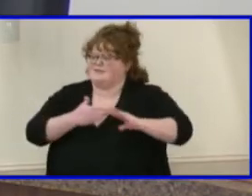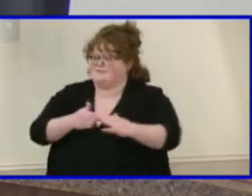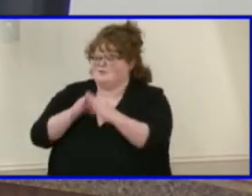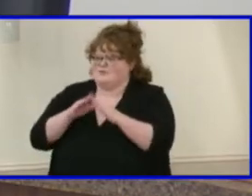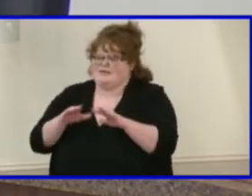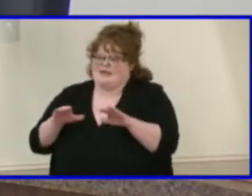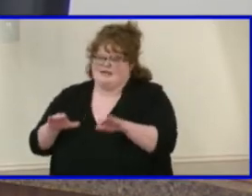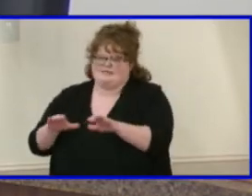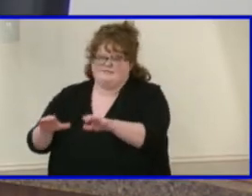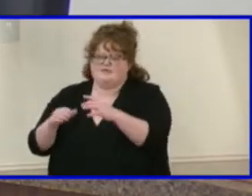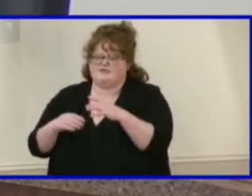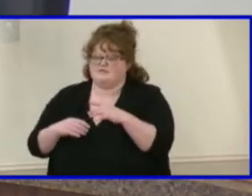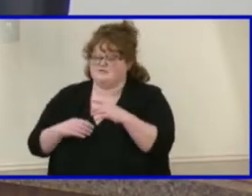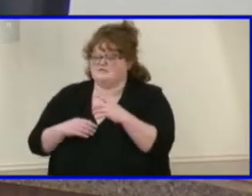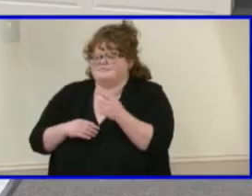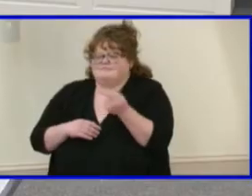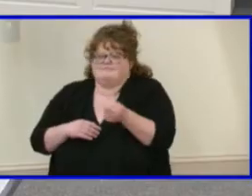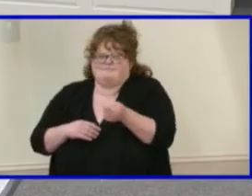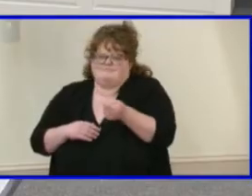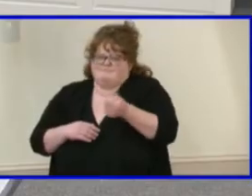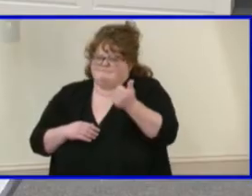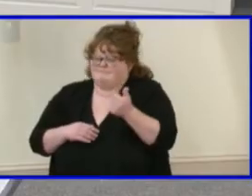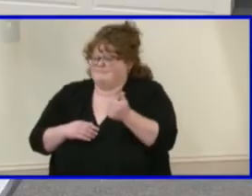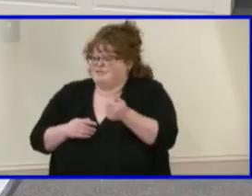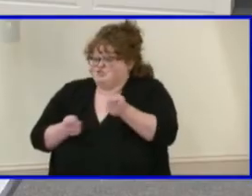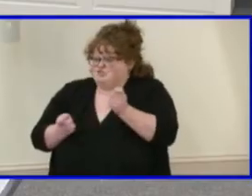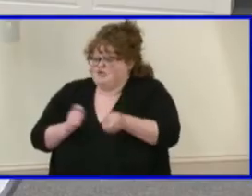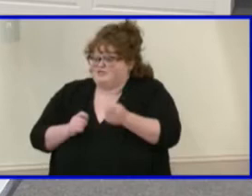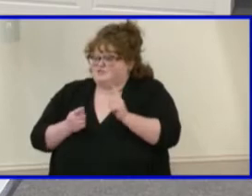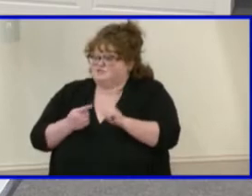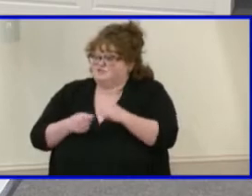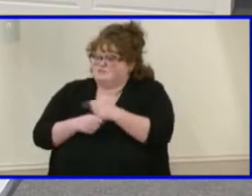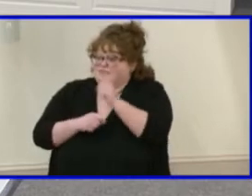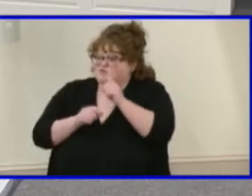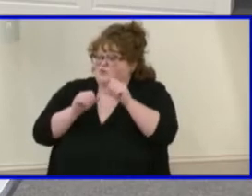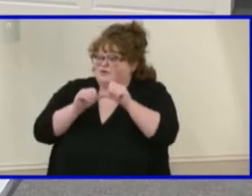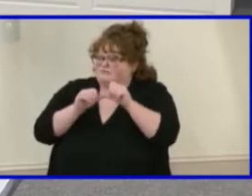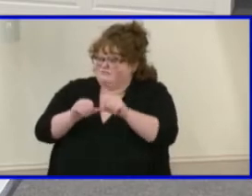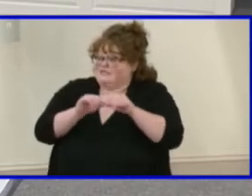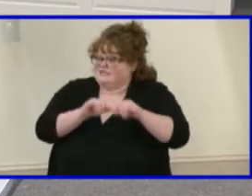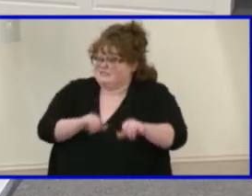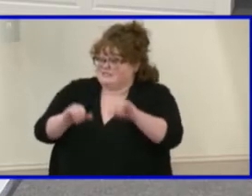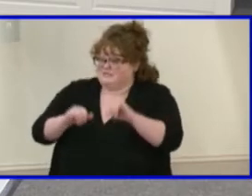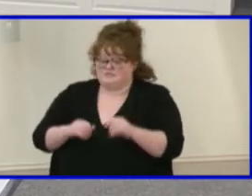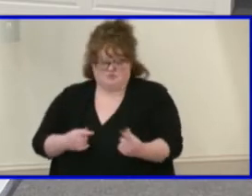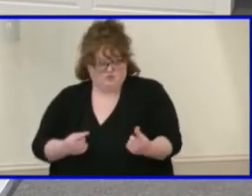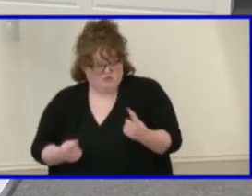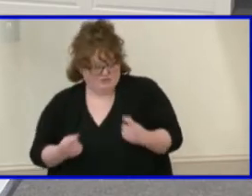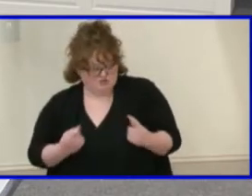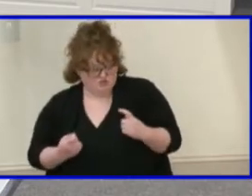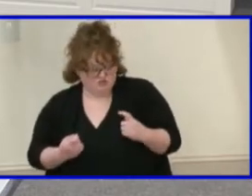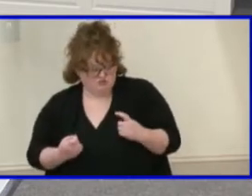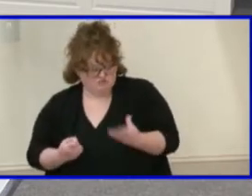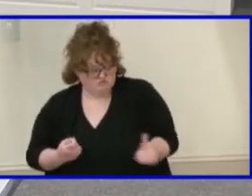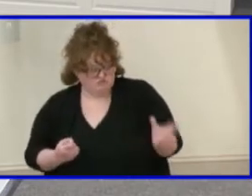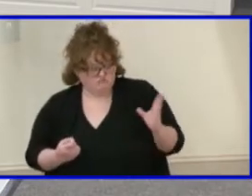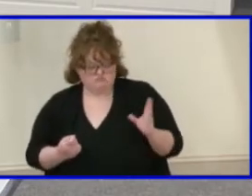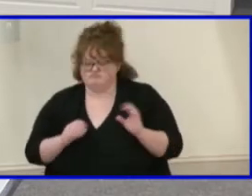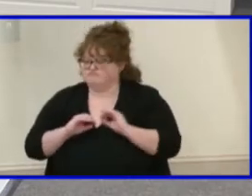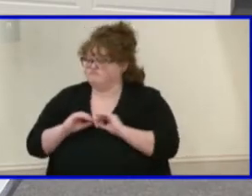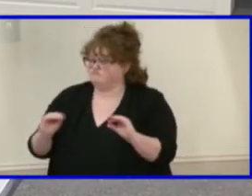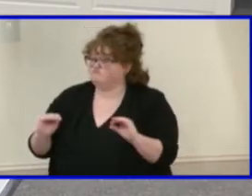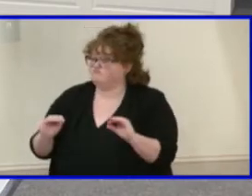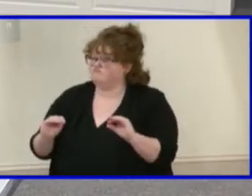minor changes for consistency have been made. Board members, are there any questions or comments on this policy? Dr. Caswell.